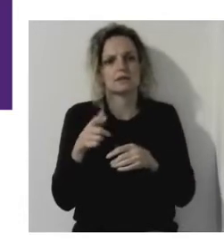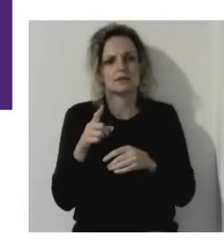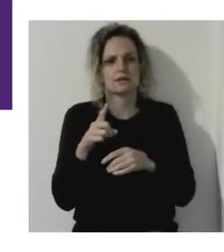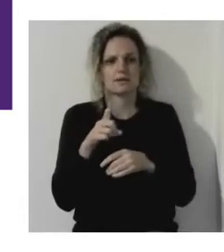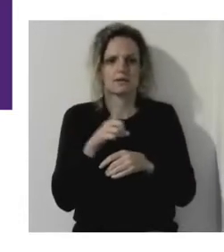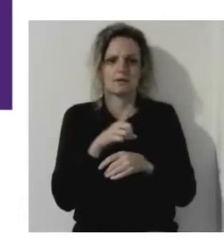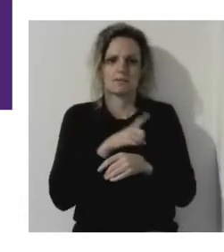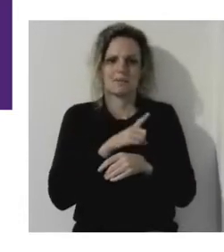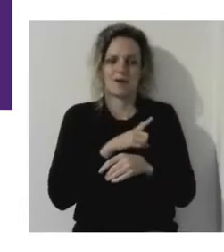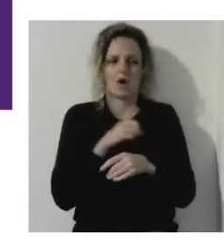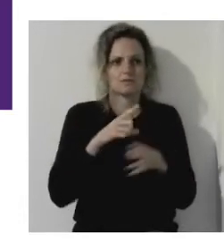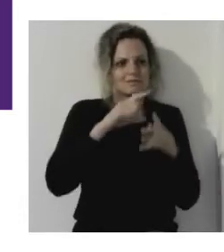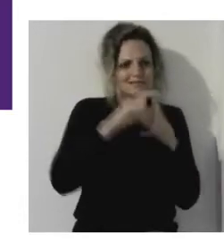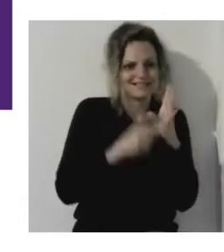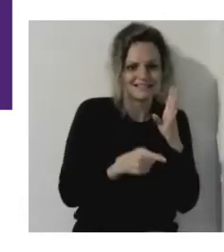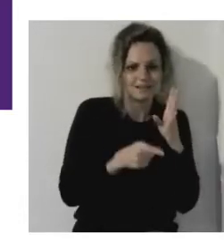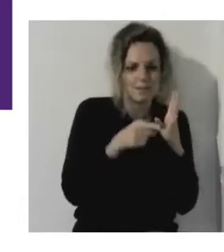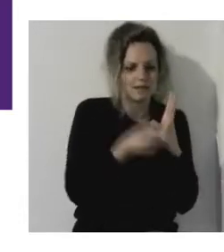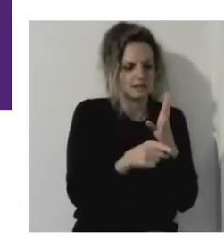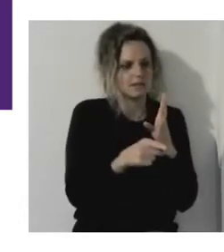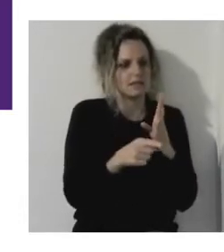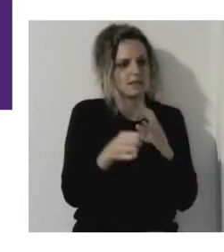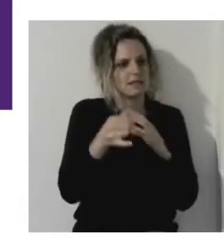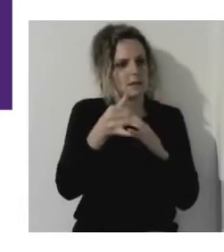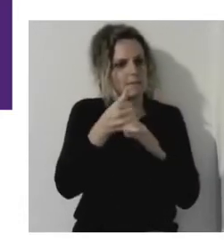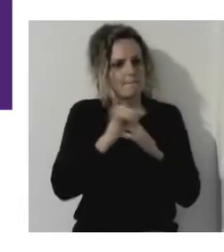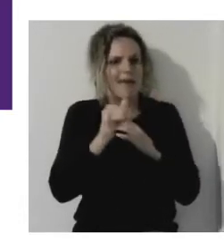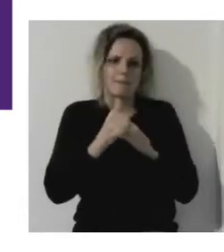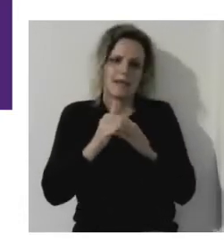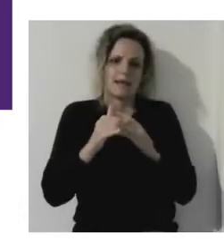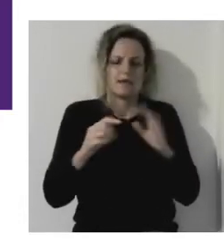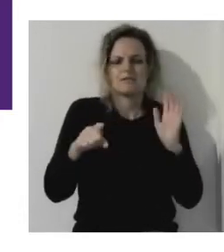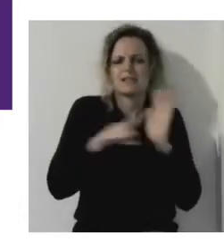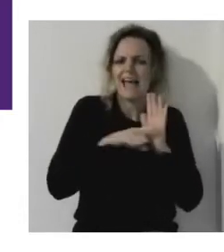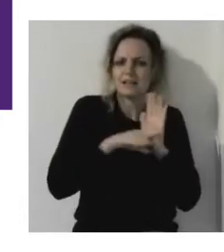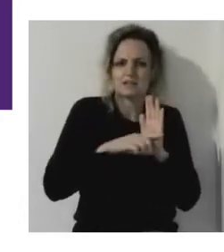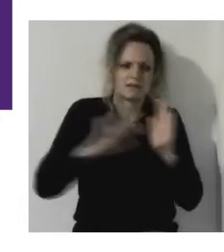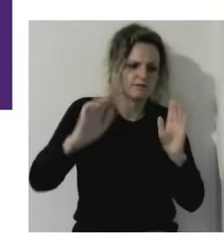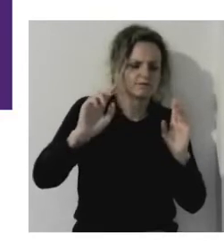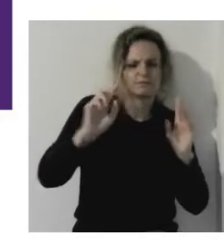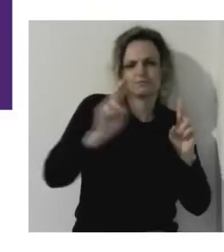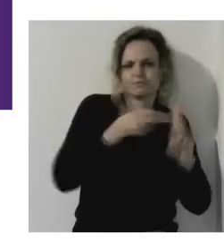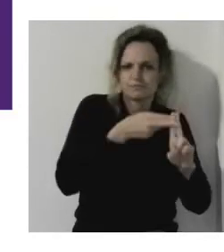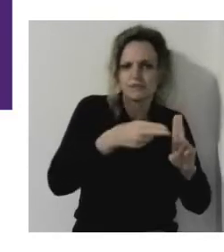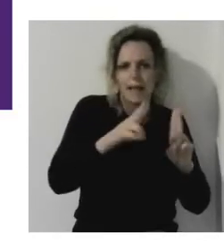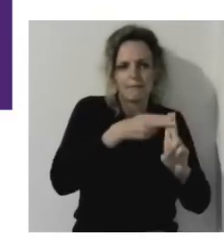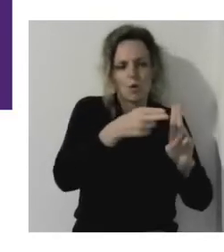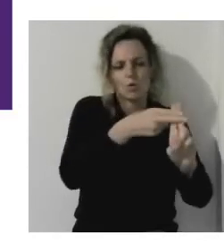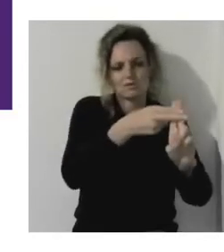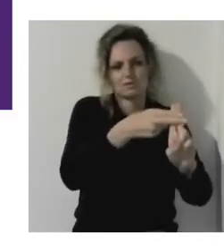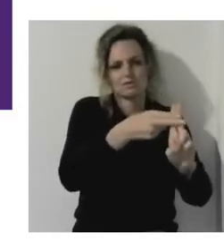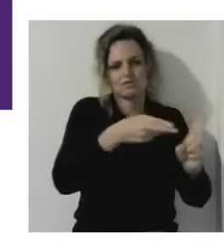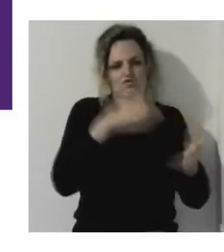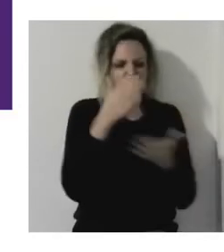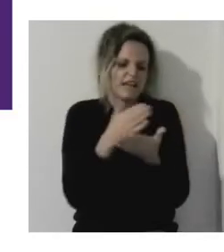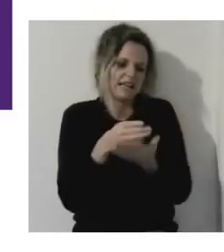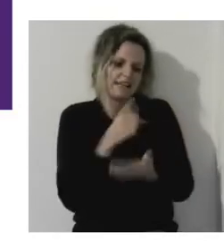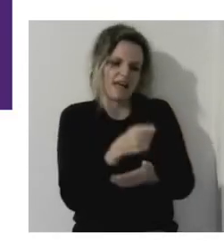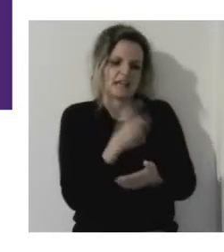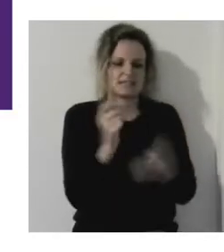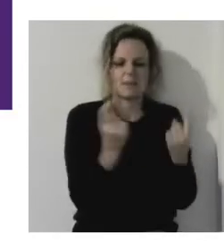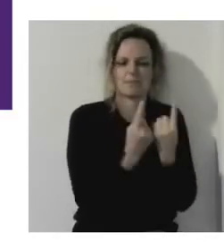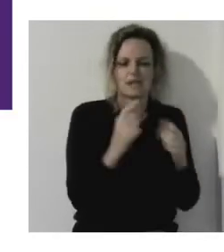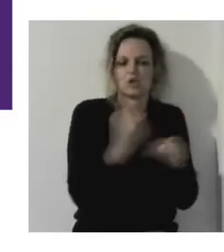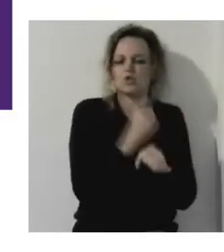disability and it's been said something that's negative associated. It's not serious. It's, you know, it's actually something you do to make up the numbers and making sure you're the